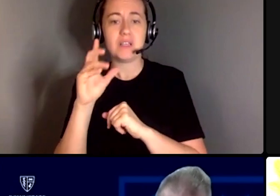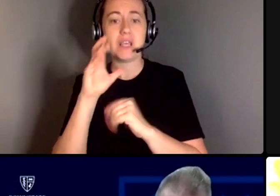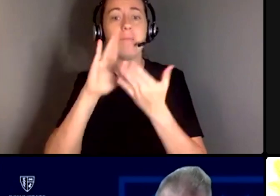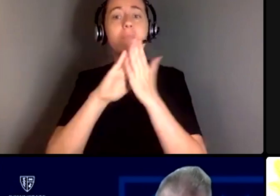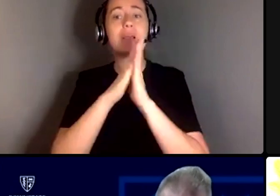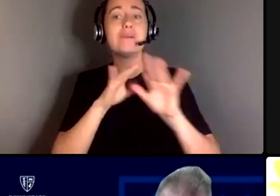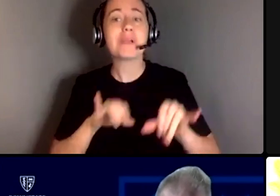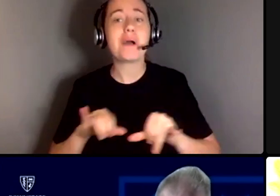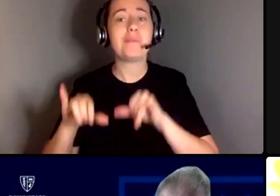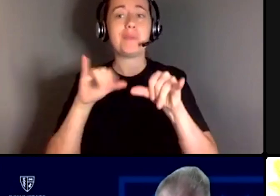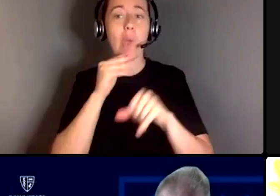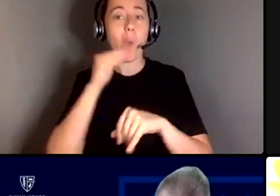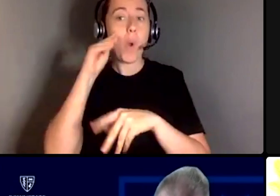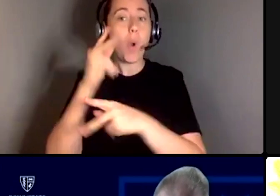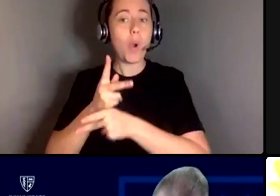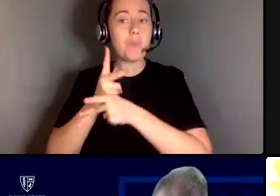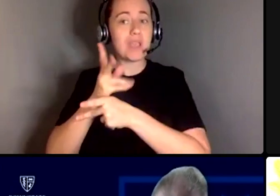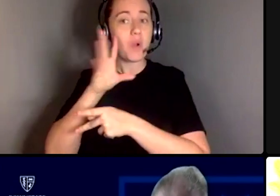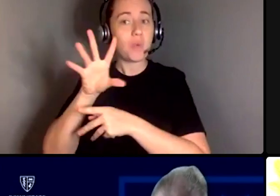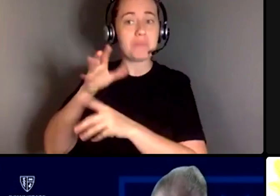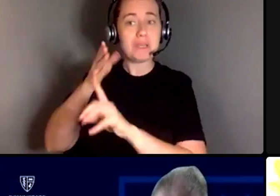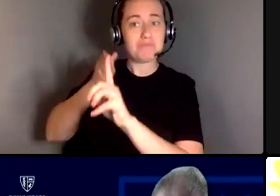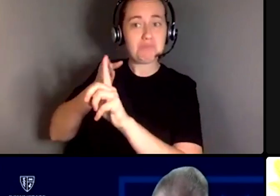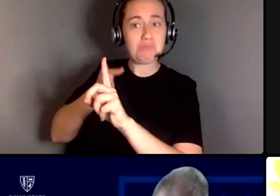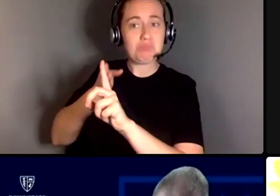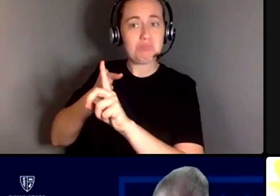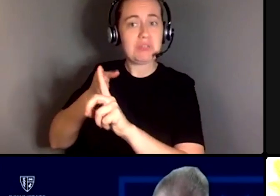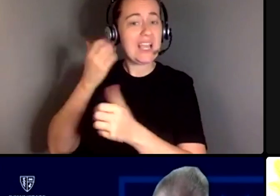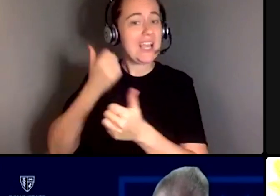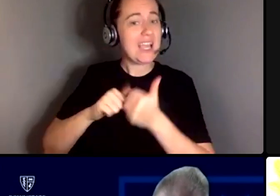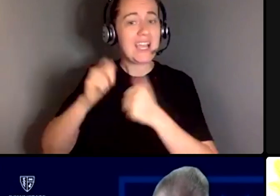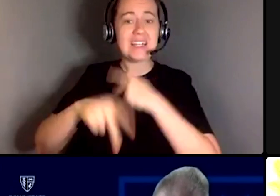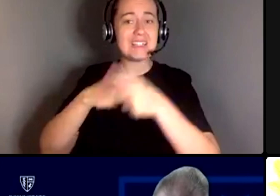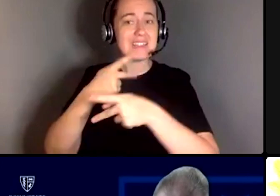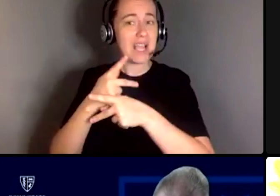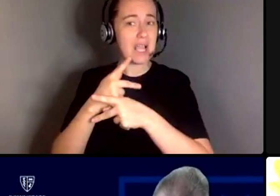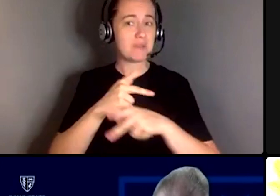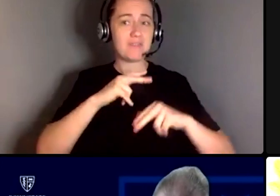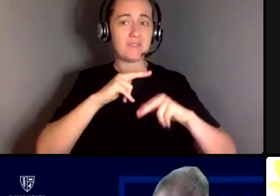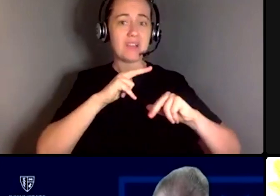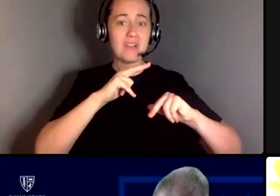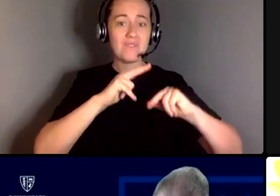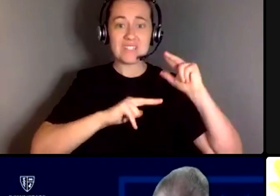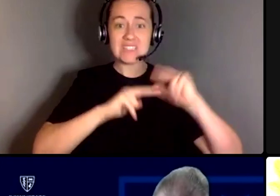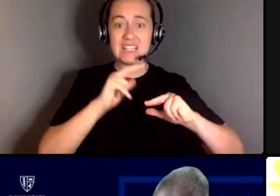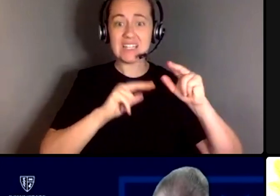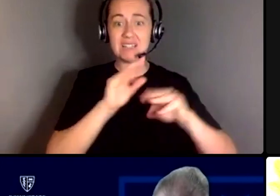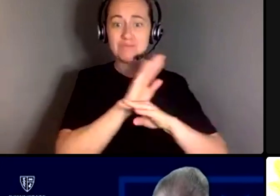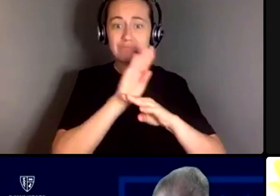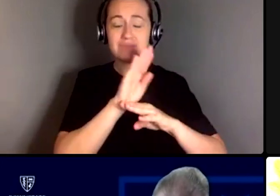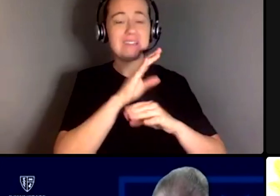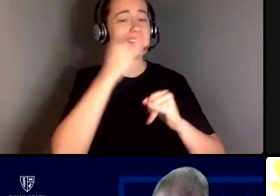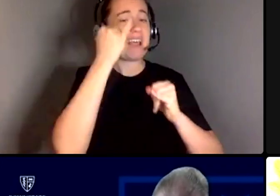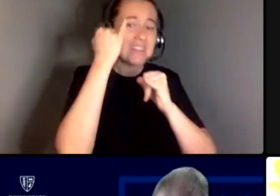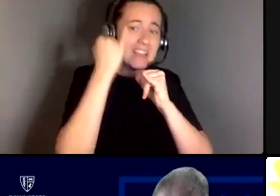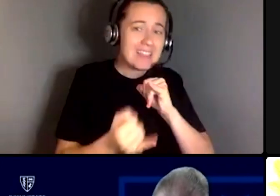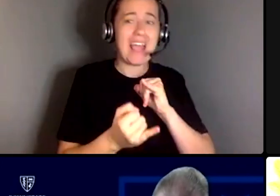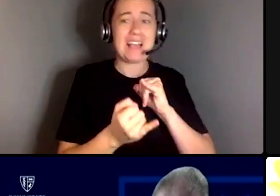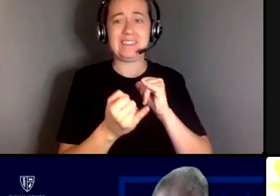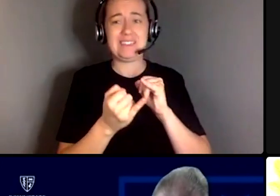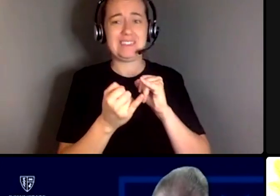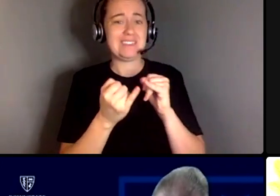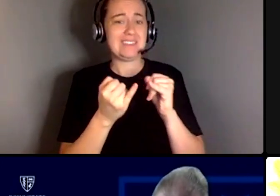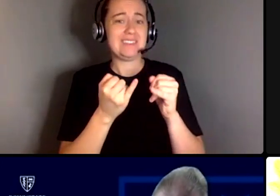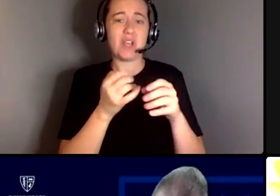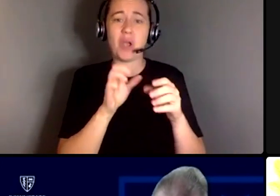is the place to go, um, that any type of facility is literally the last resort. Um,